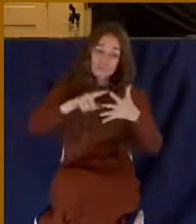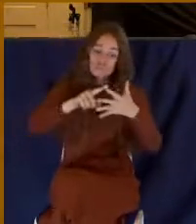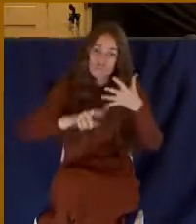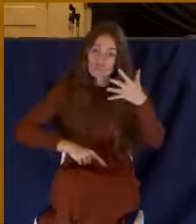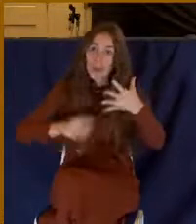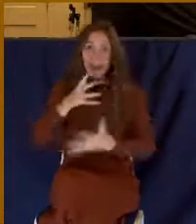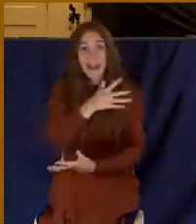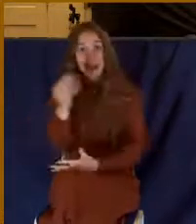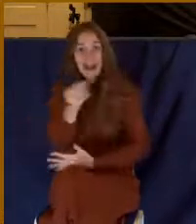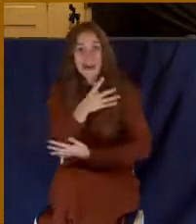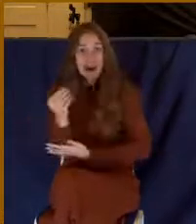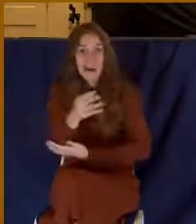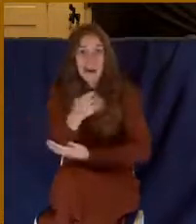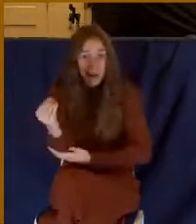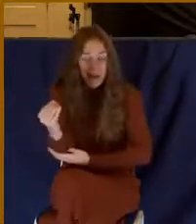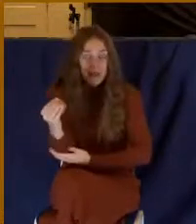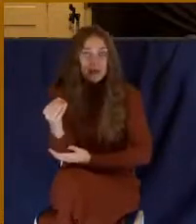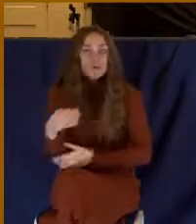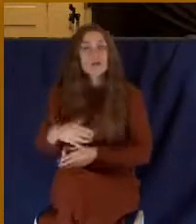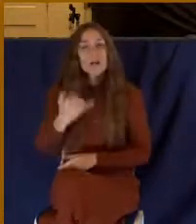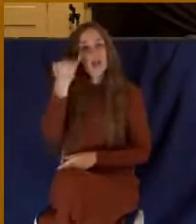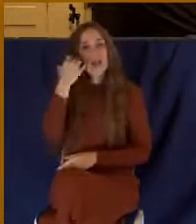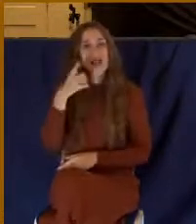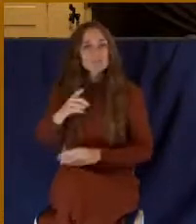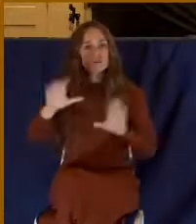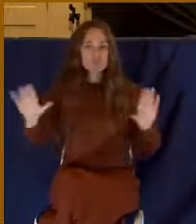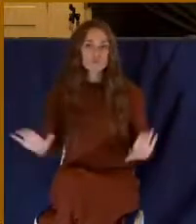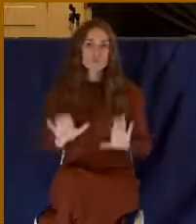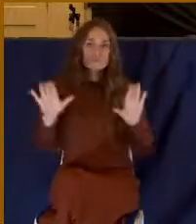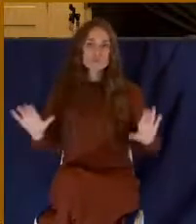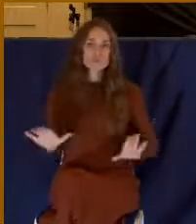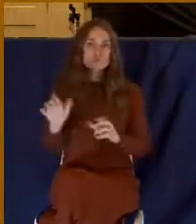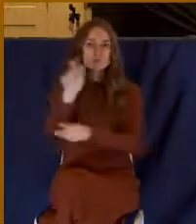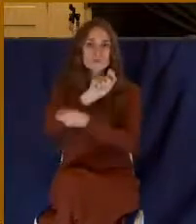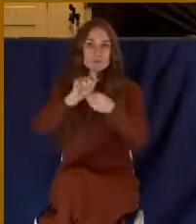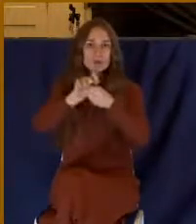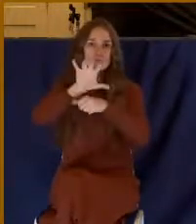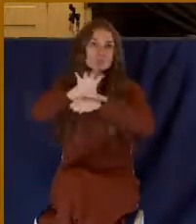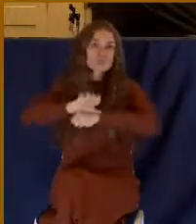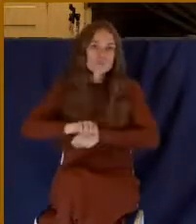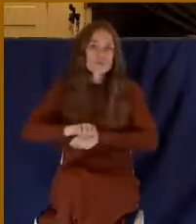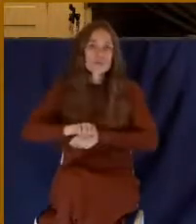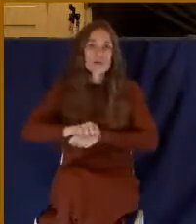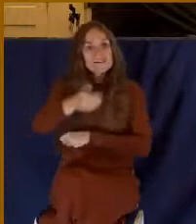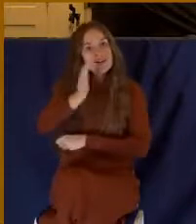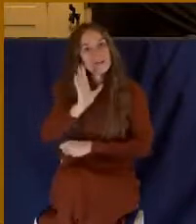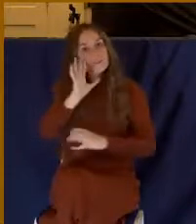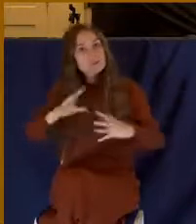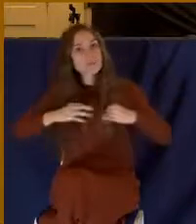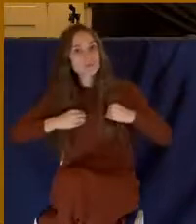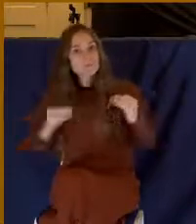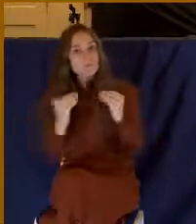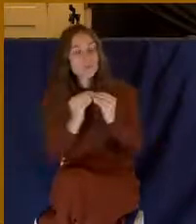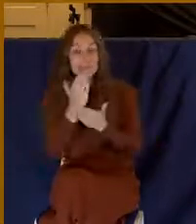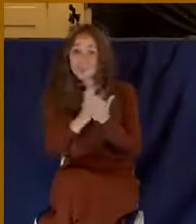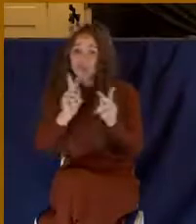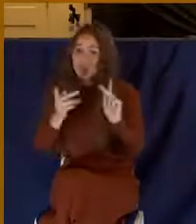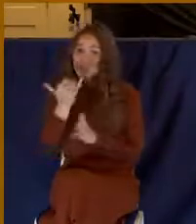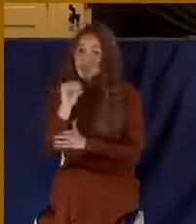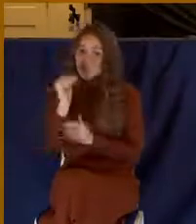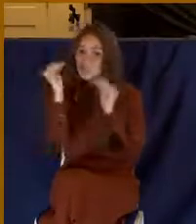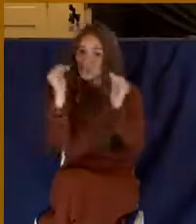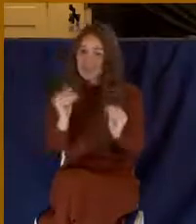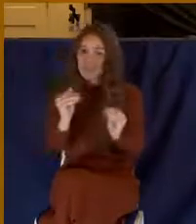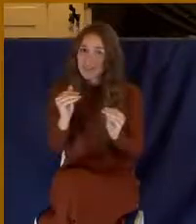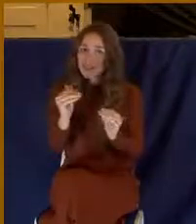make you more acceptable to God. And by the way, there are people that still teach that. They might not come right out and say it, that in